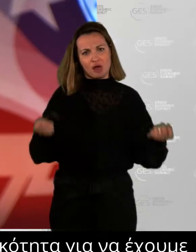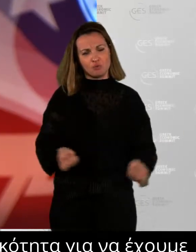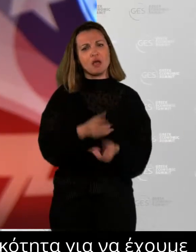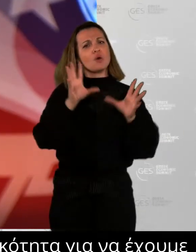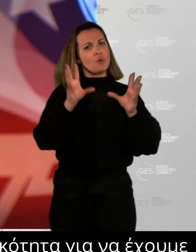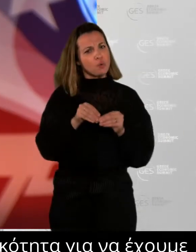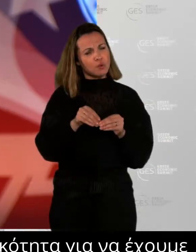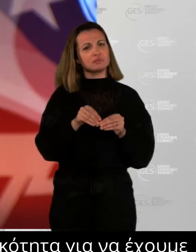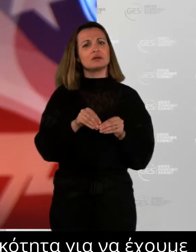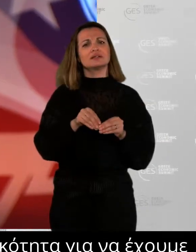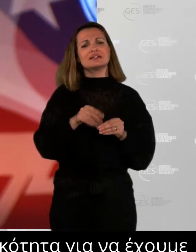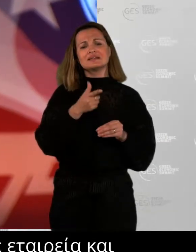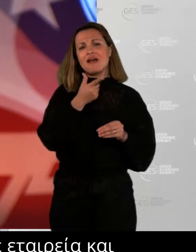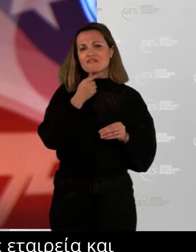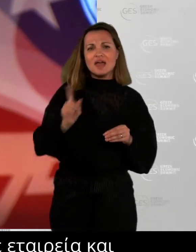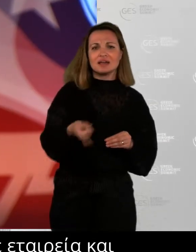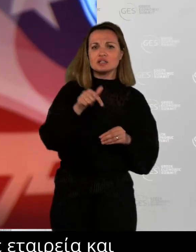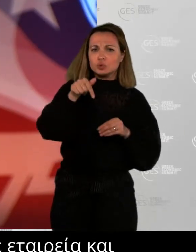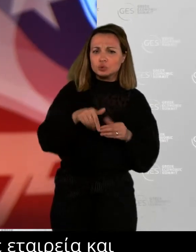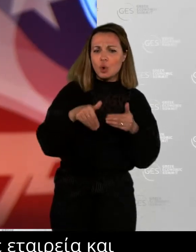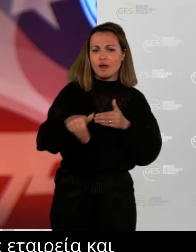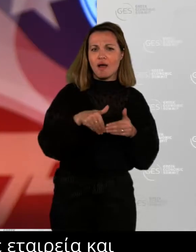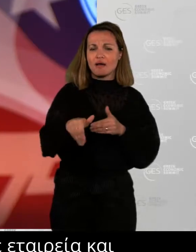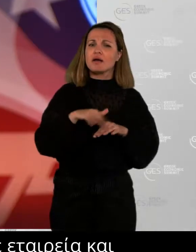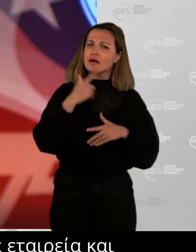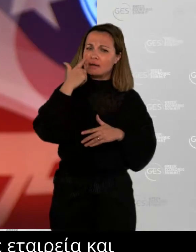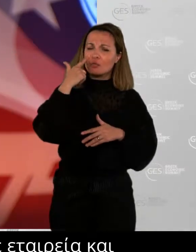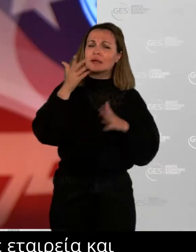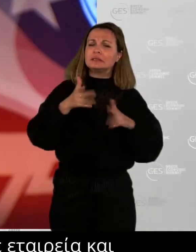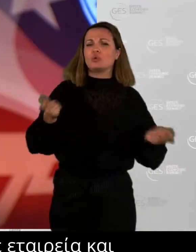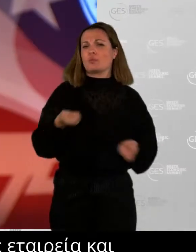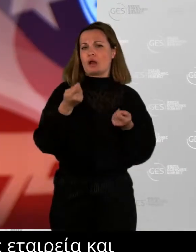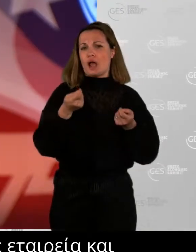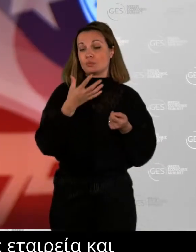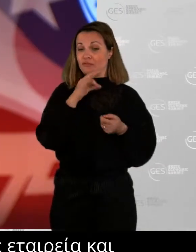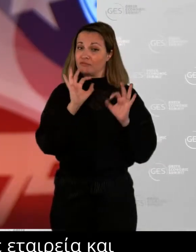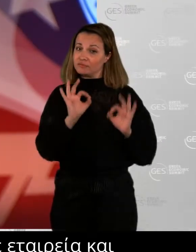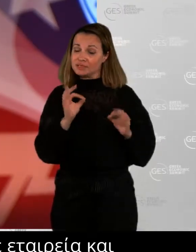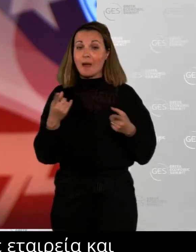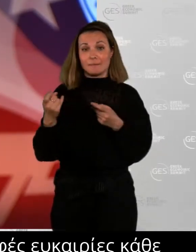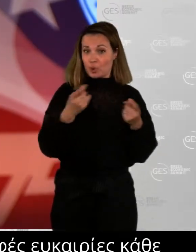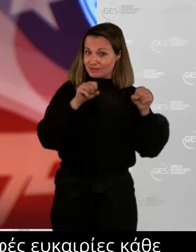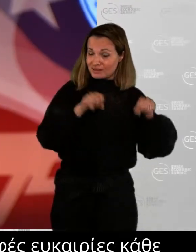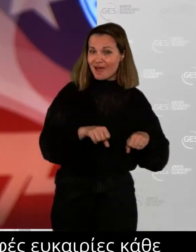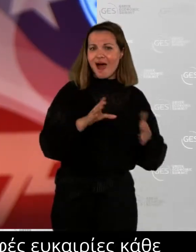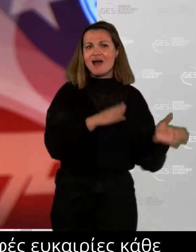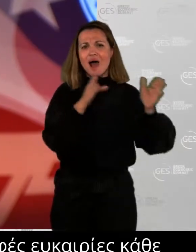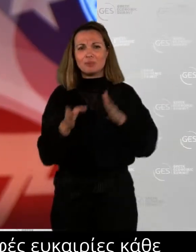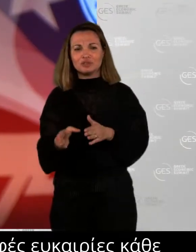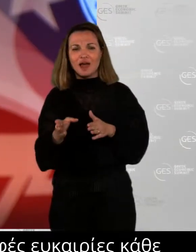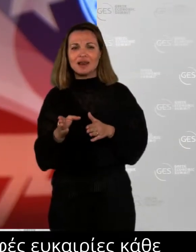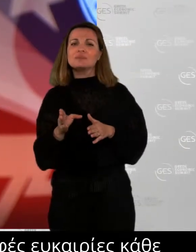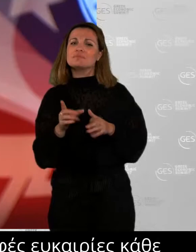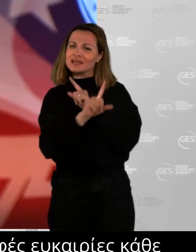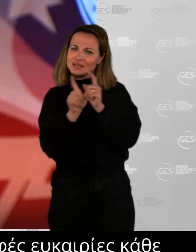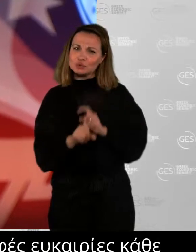opportunities there, and every challenge can be an opportunity. And I would kind of differentiate the challenges into some short-term